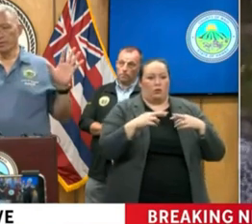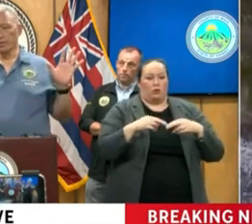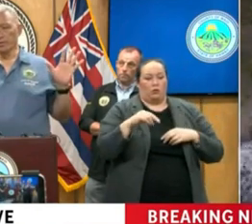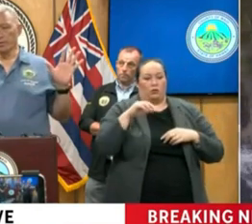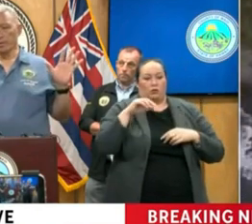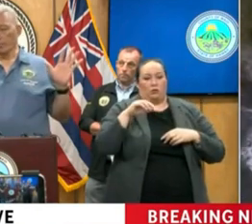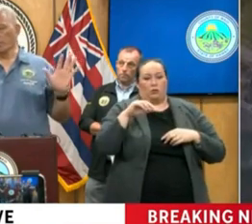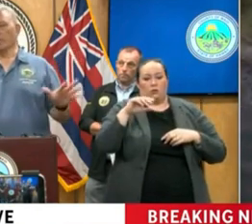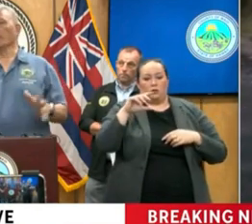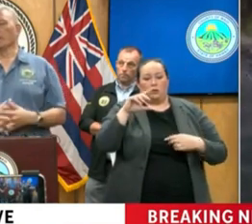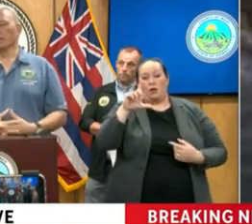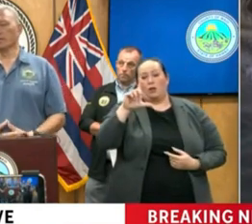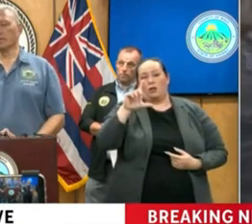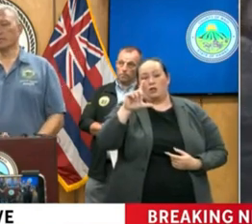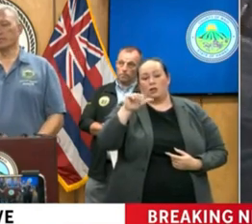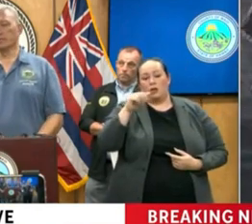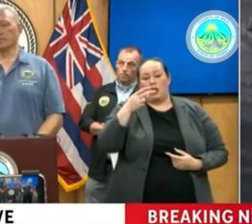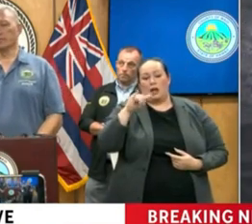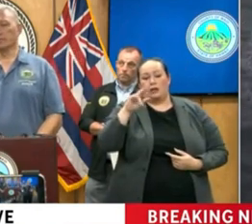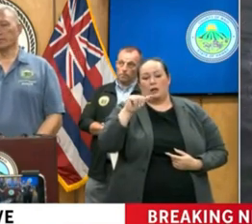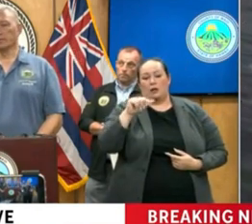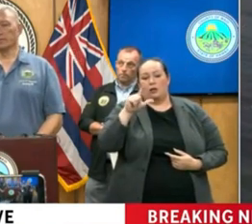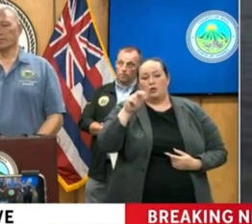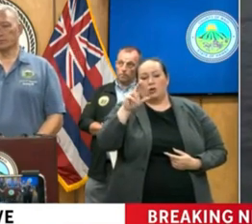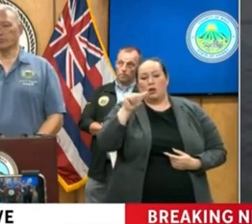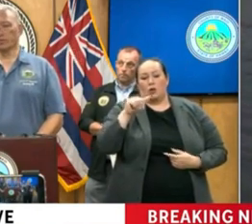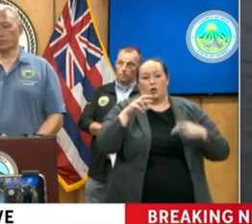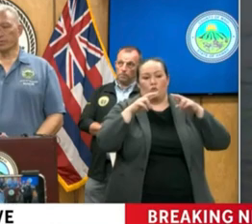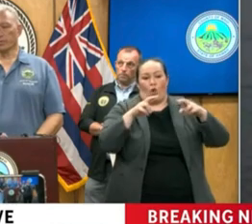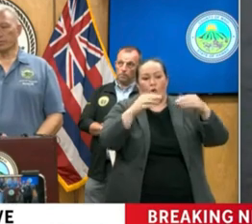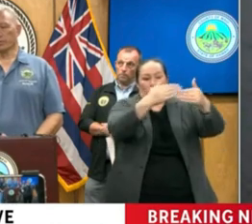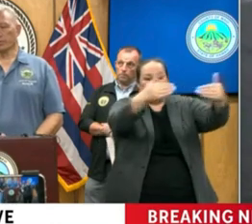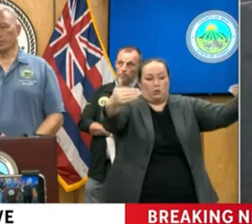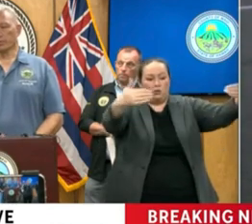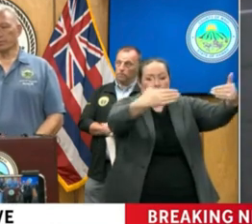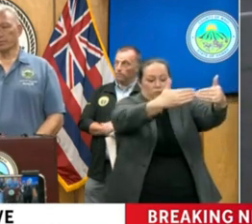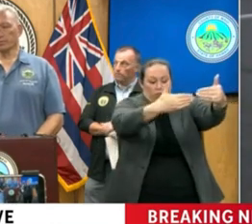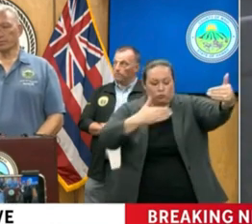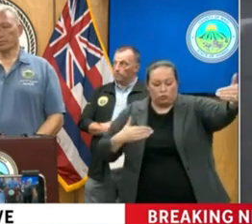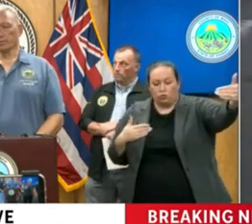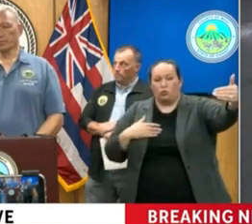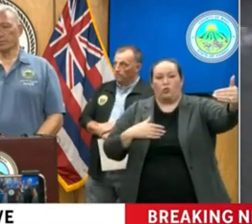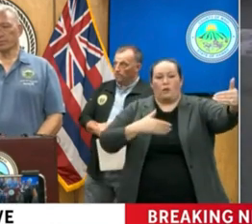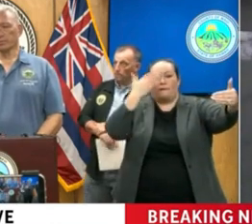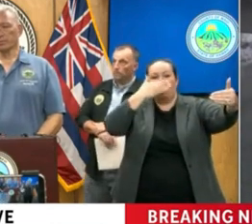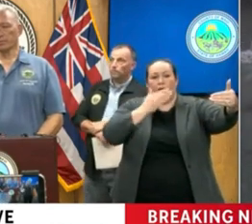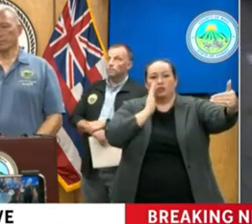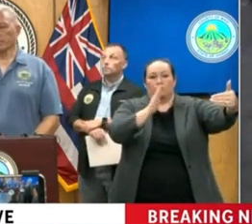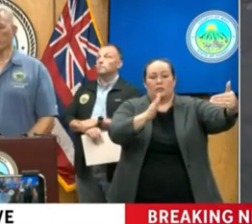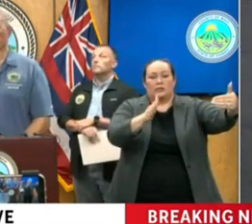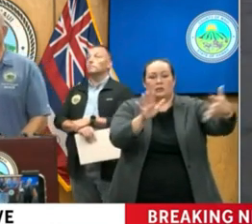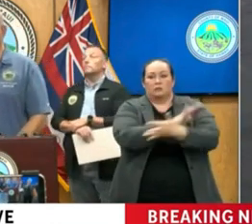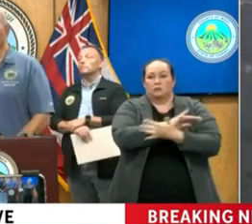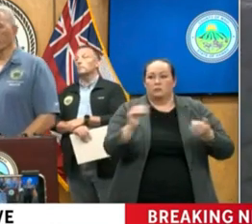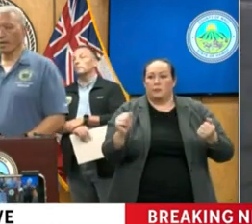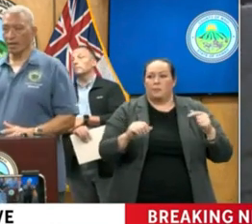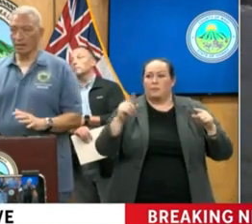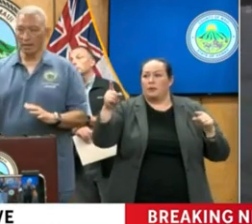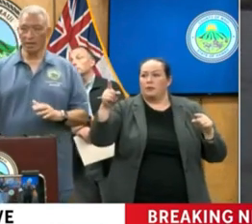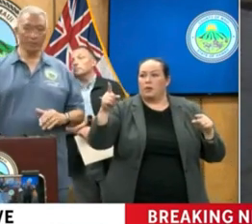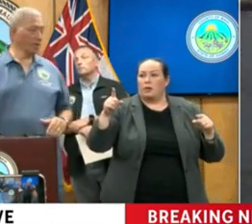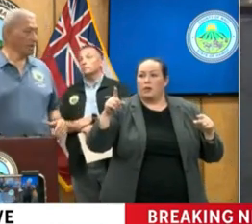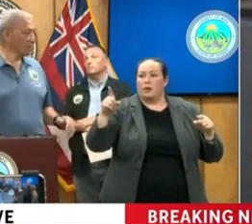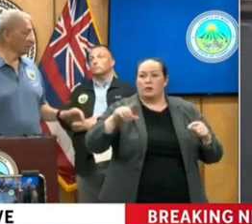everything there is destroyed. What about the Lahaina Luna area?